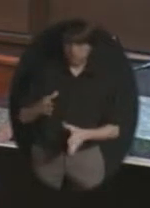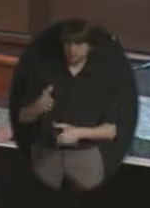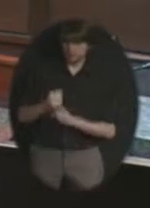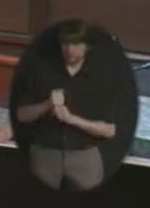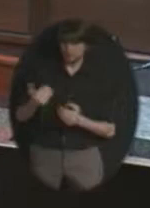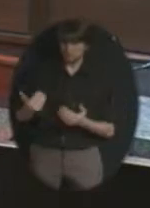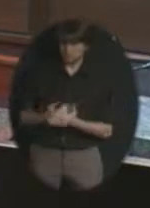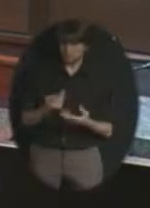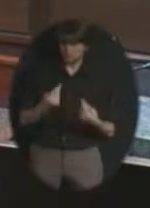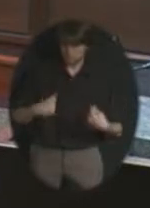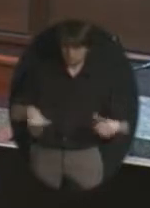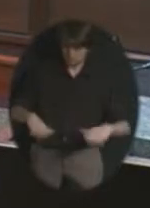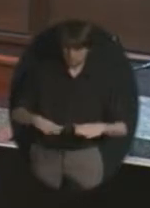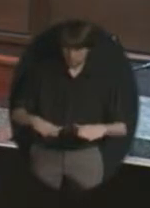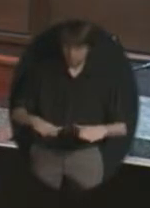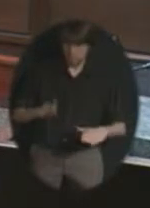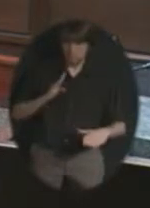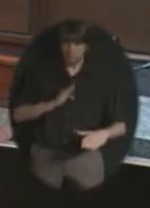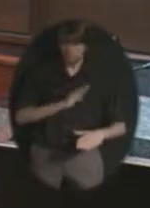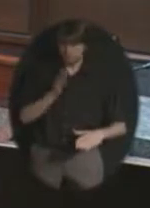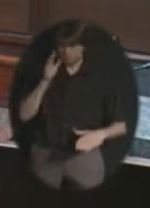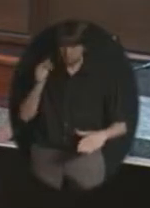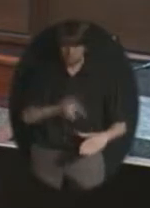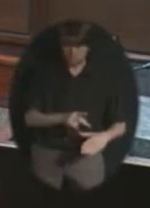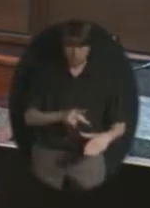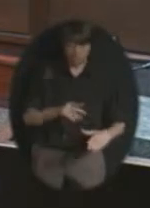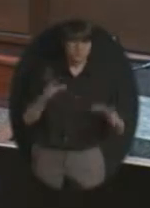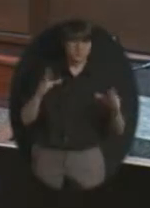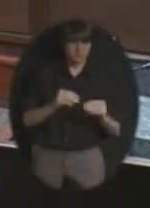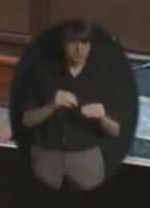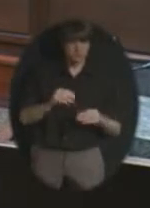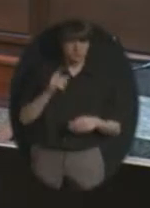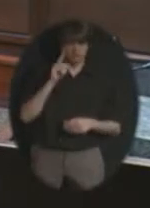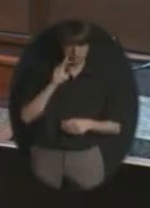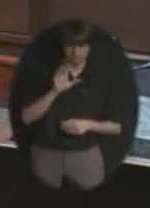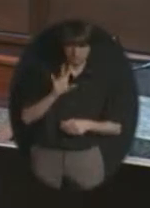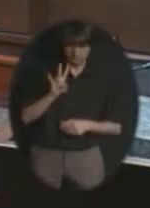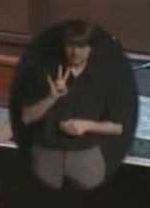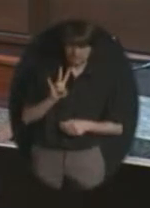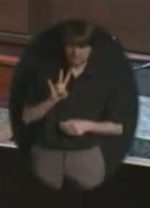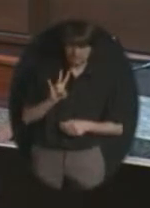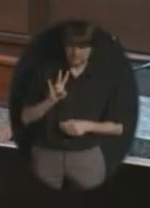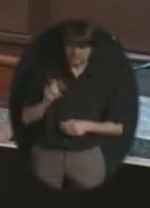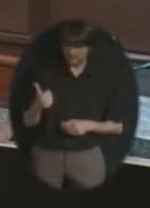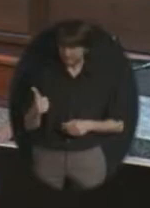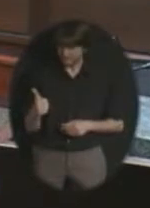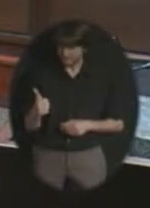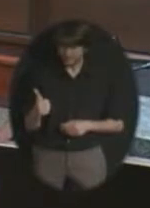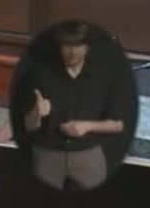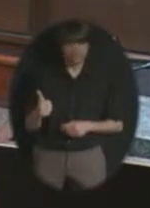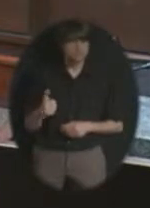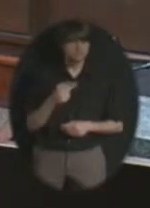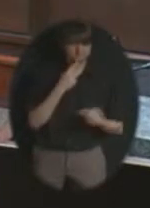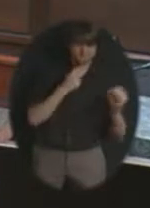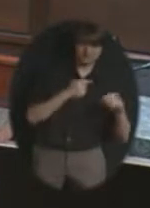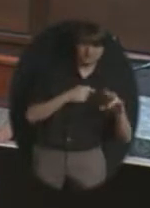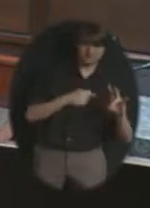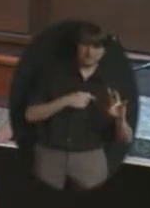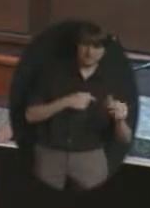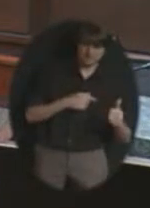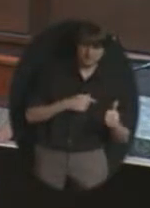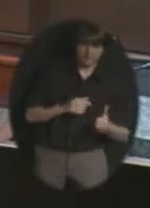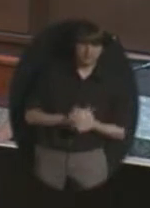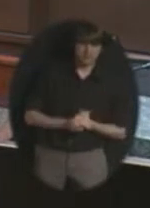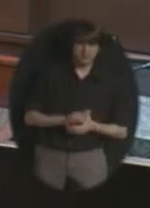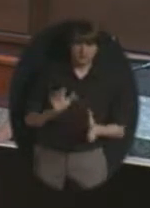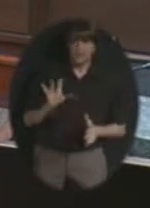property and the board return to the regular meeting at what 7 10 I get 7 8 10 8